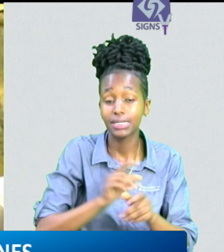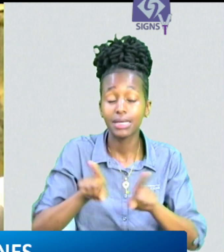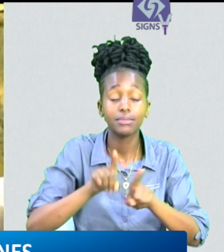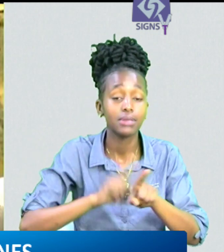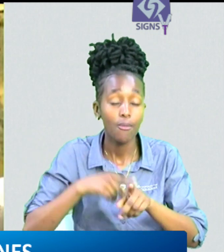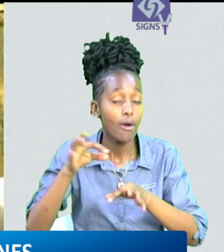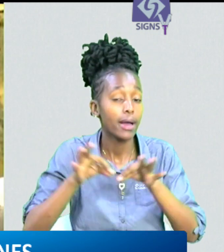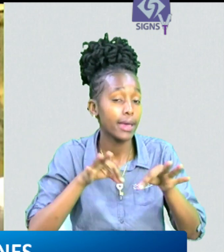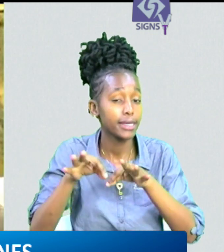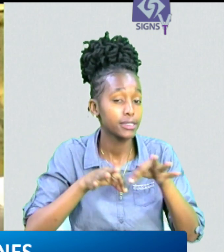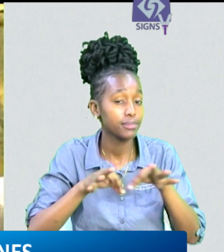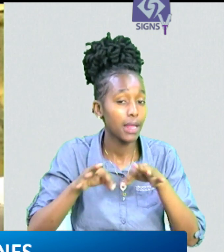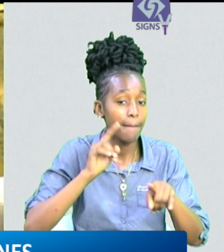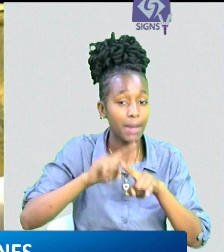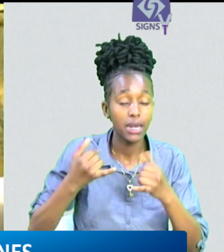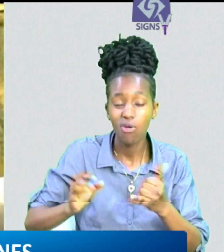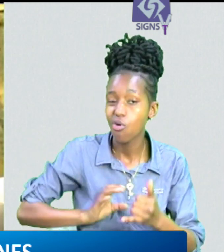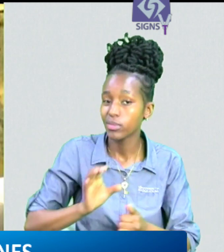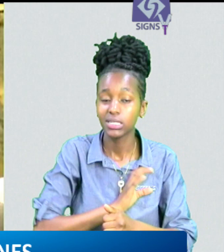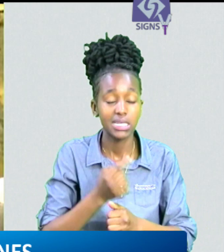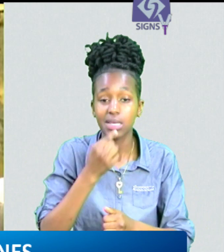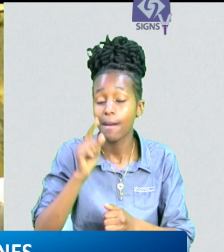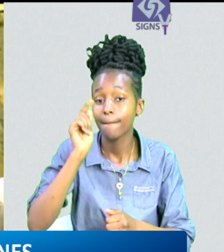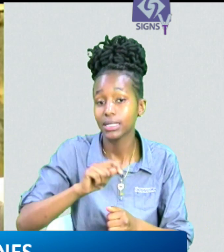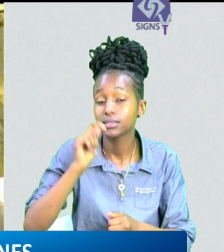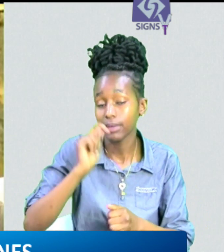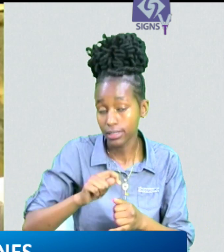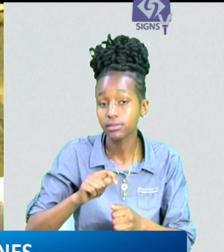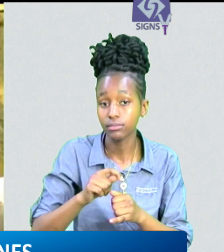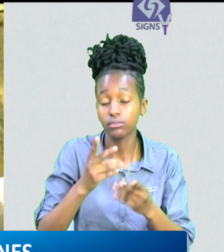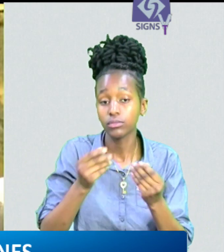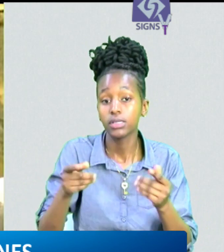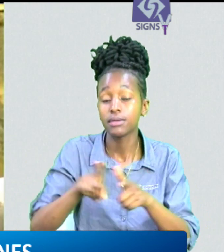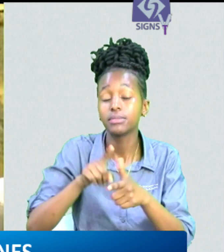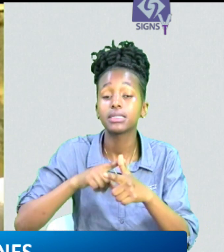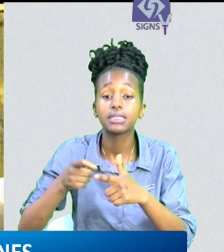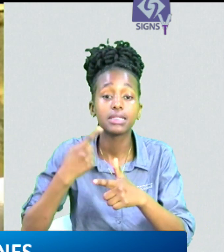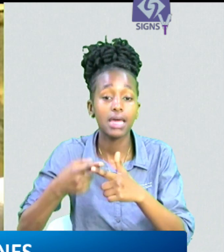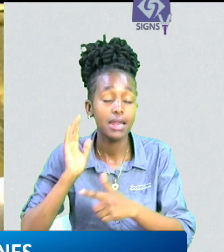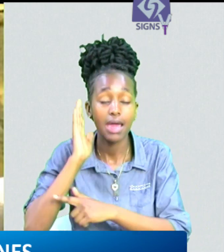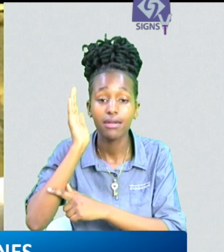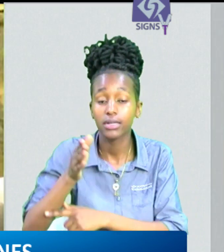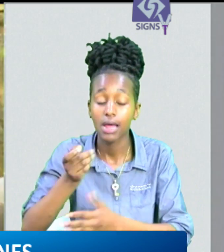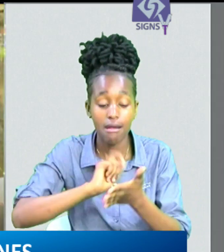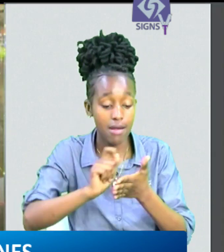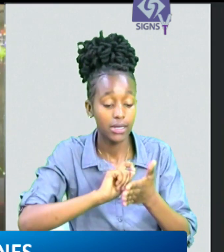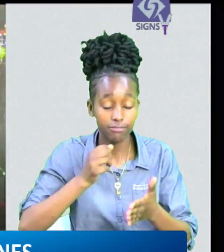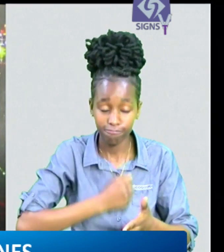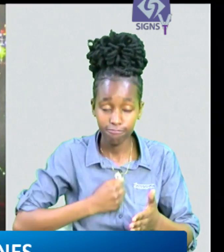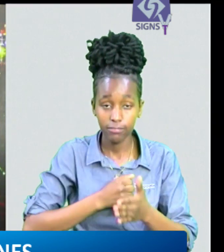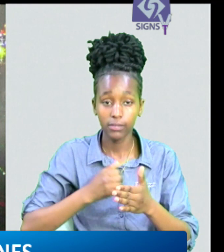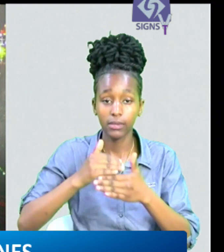before the disciplinary committee in person and offered explanations which were considered by the committee should be